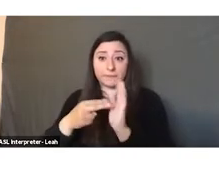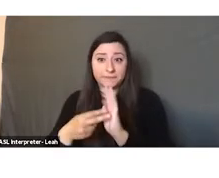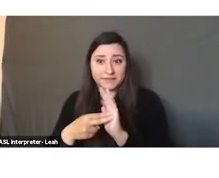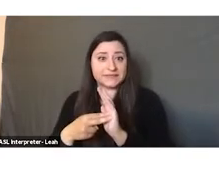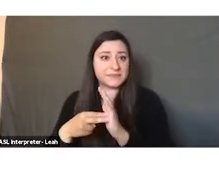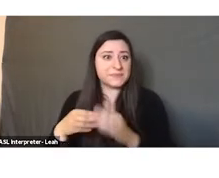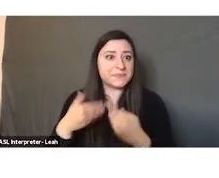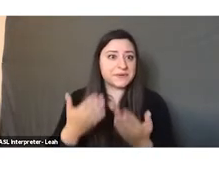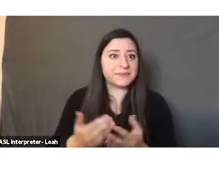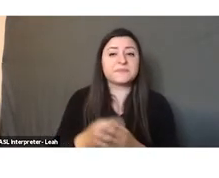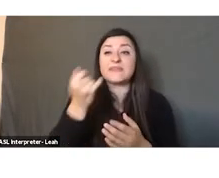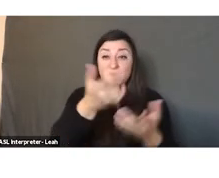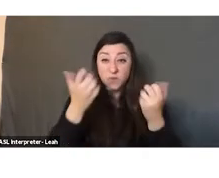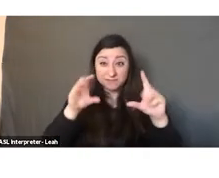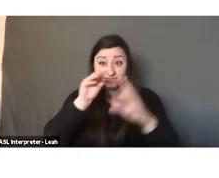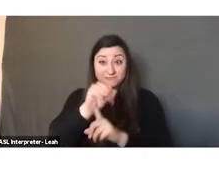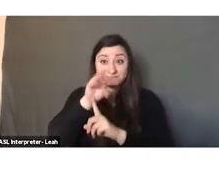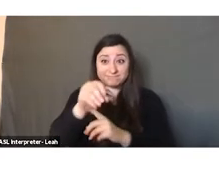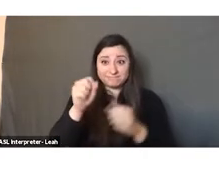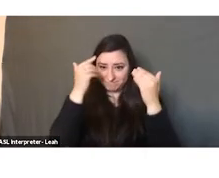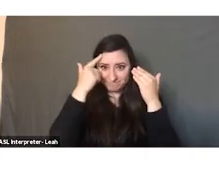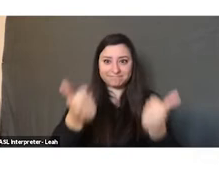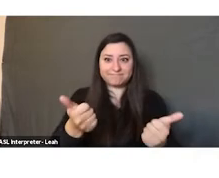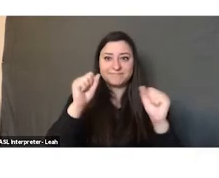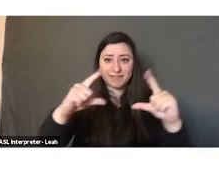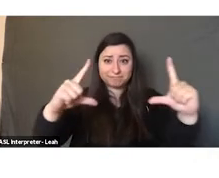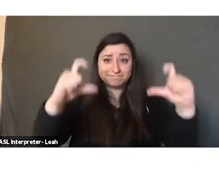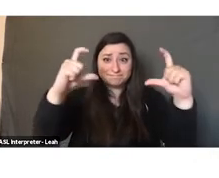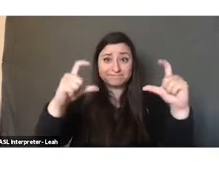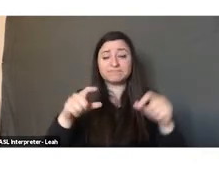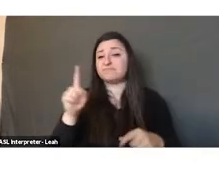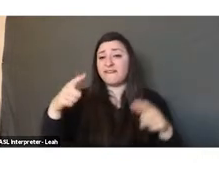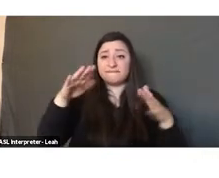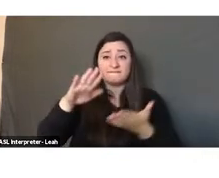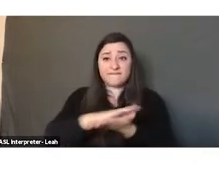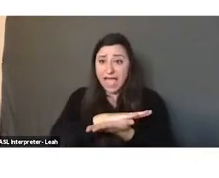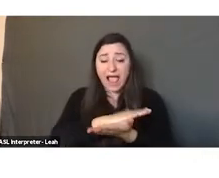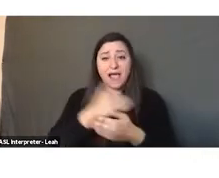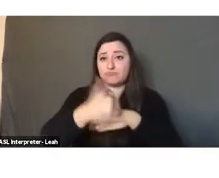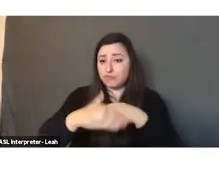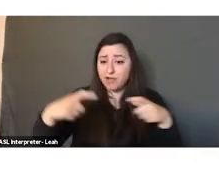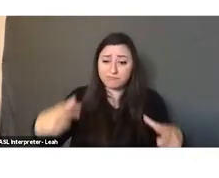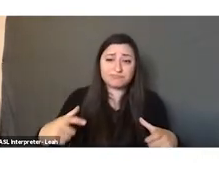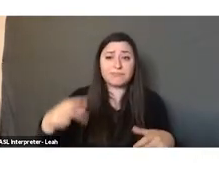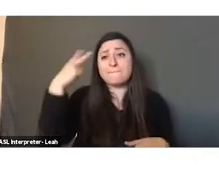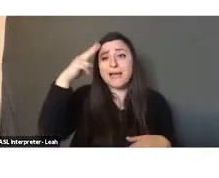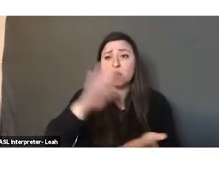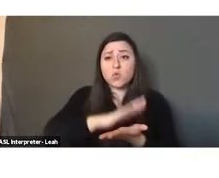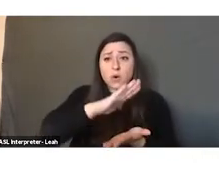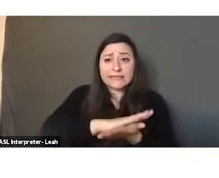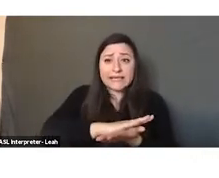you want, take a screenshot of the slide. You need a flatbread, a lavash, a Mexican tortilla or other